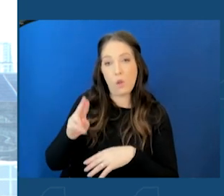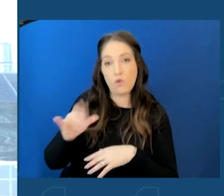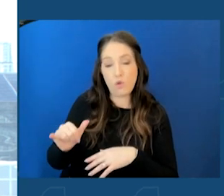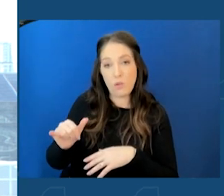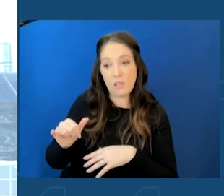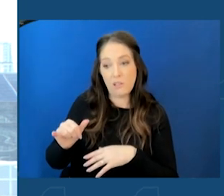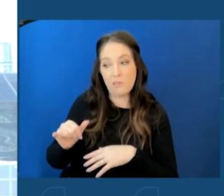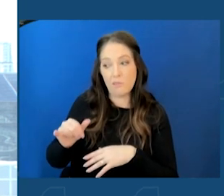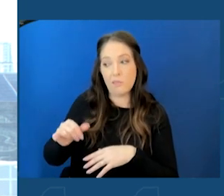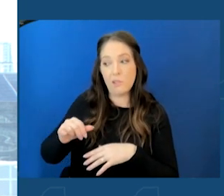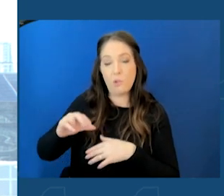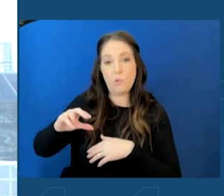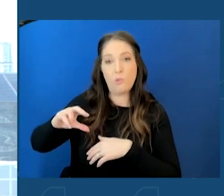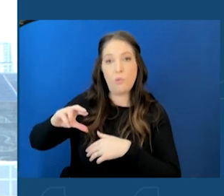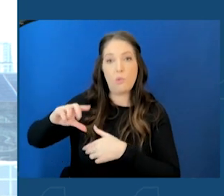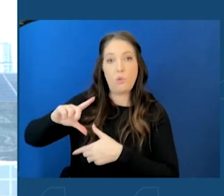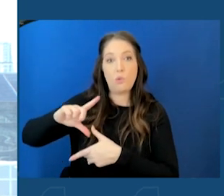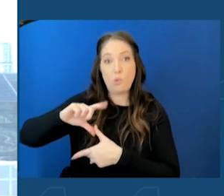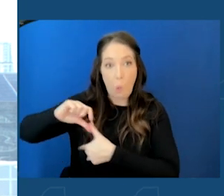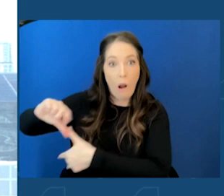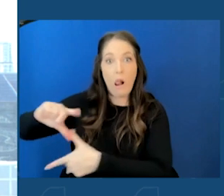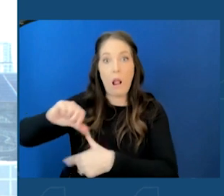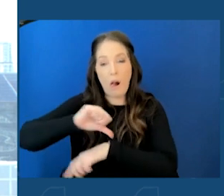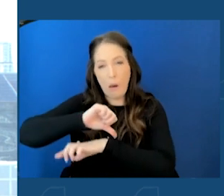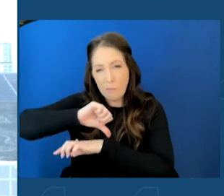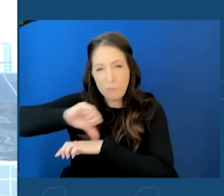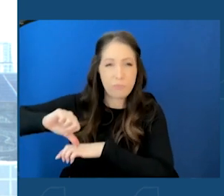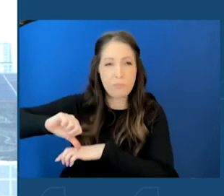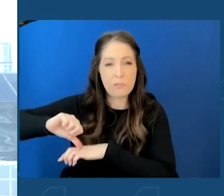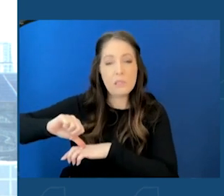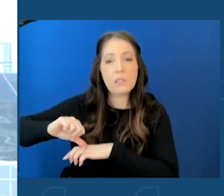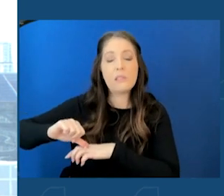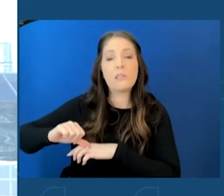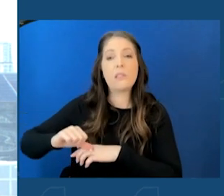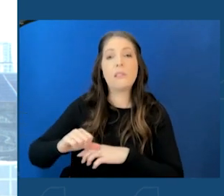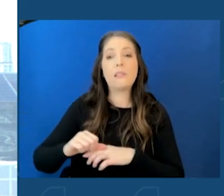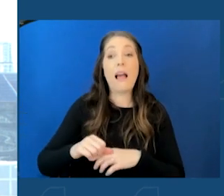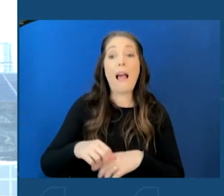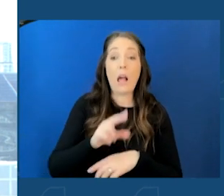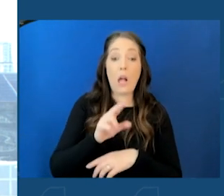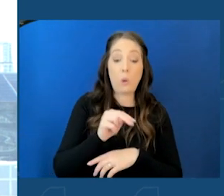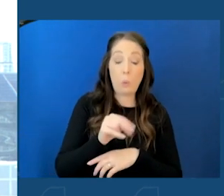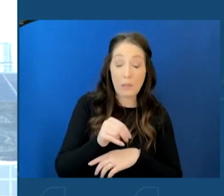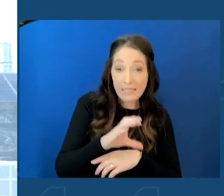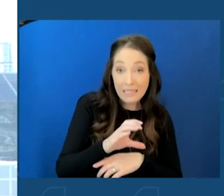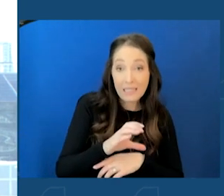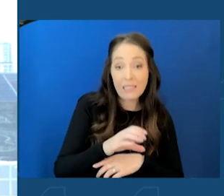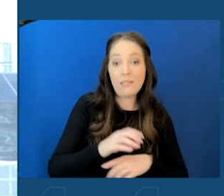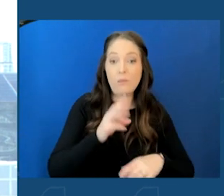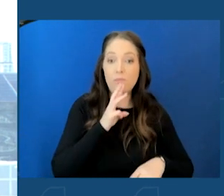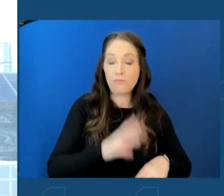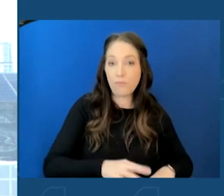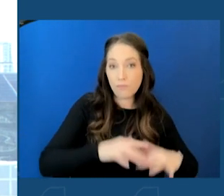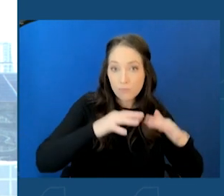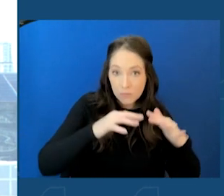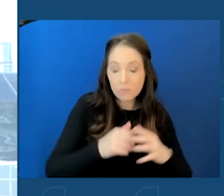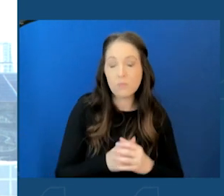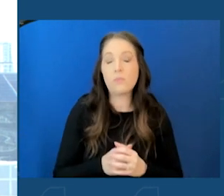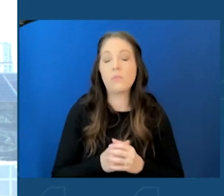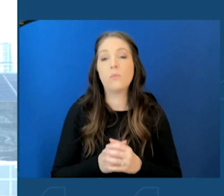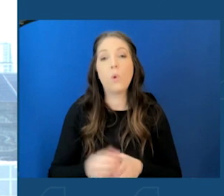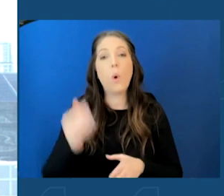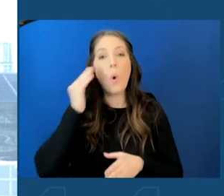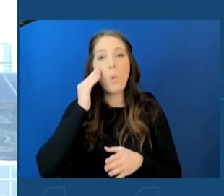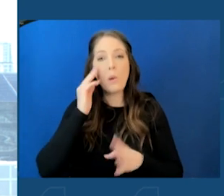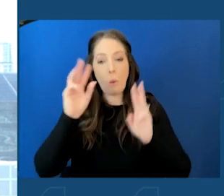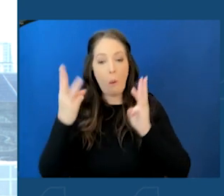and in the northern part of our state and in New York City, devastating flooding. We know climate change is not only real,